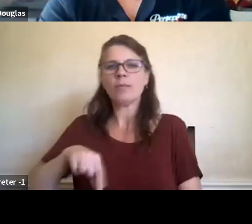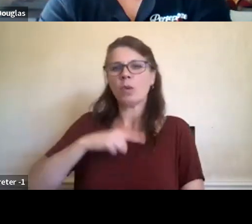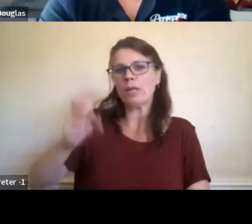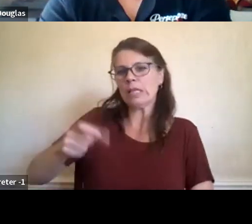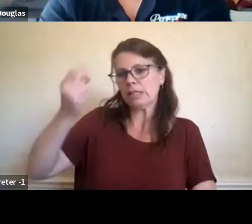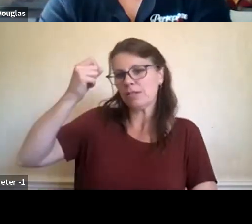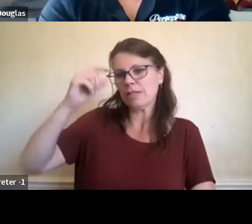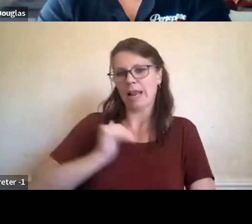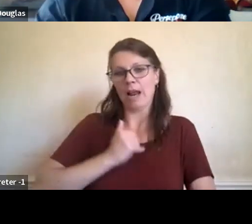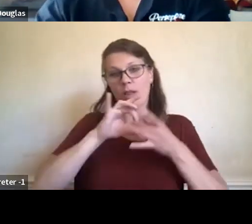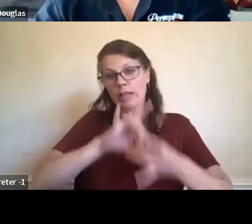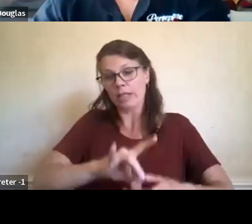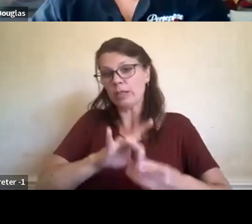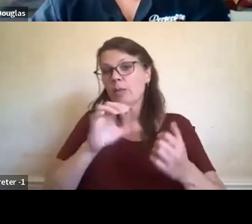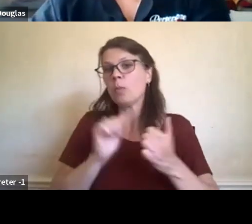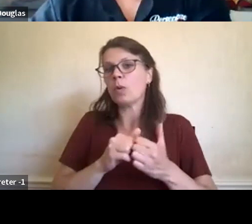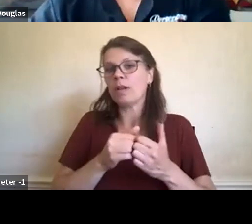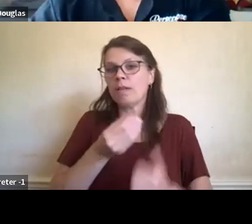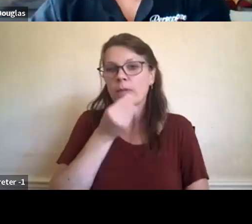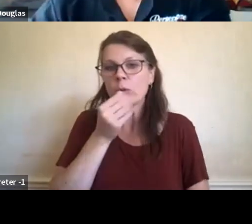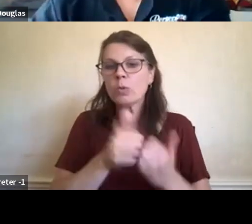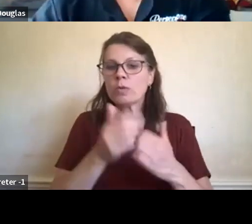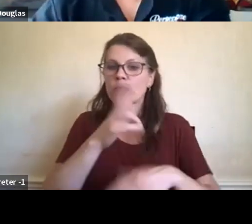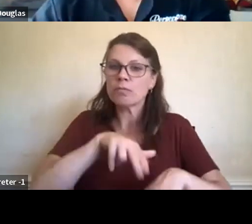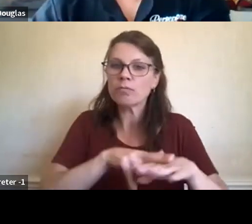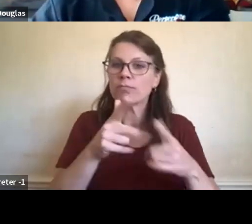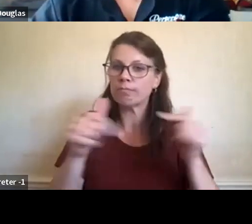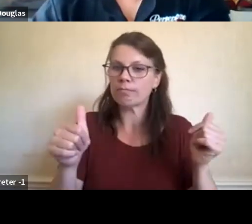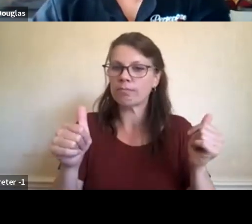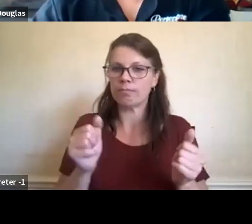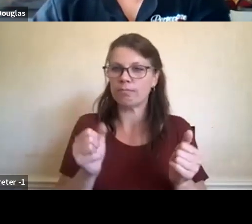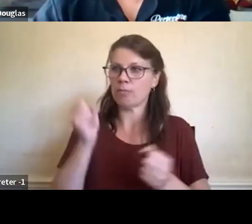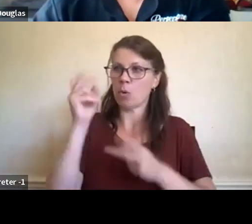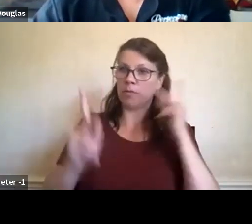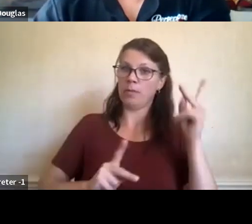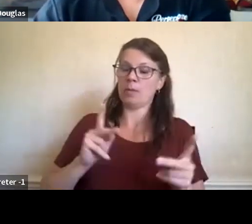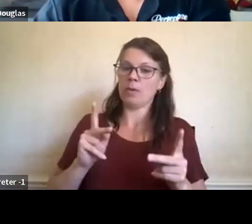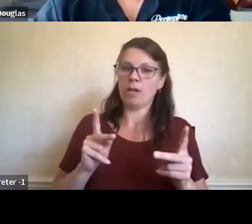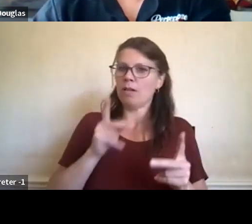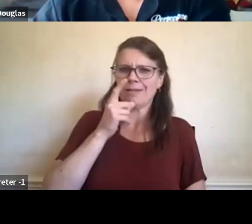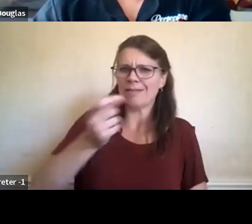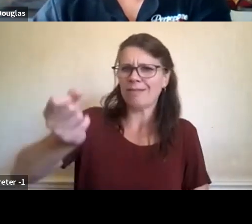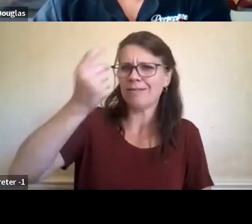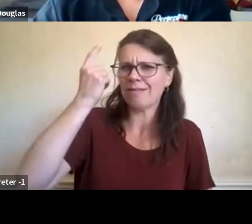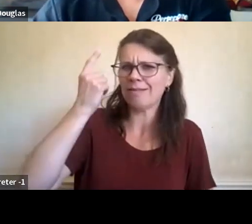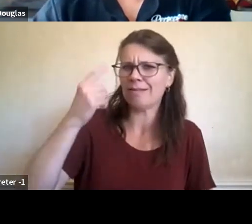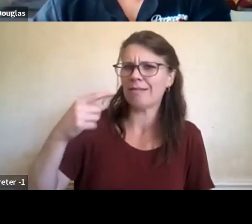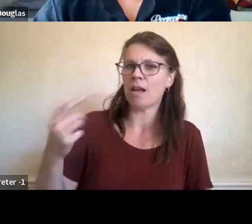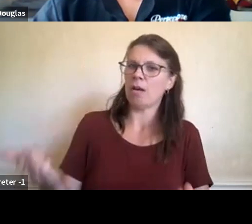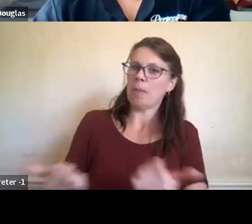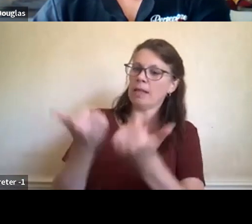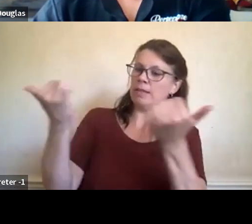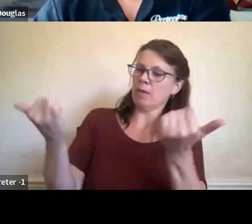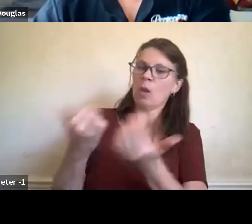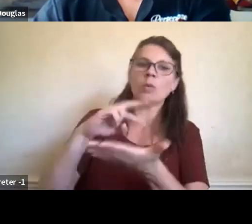to them because a lot of people don't have the context to see what, uh, plentiful looked like. And, and so what